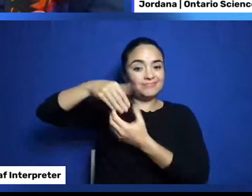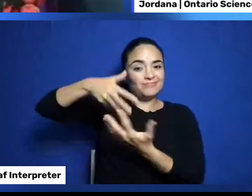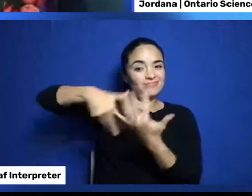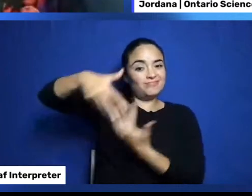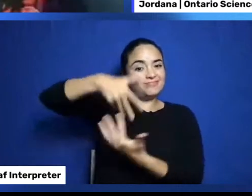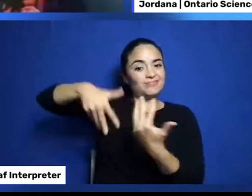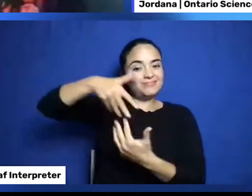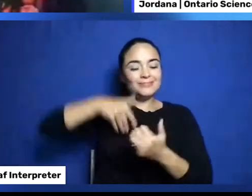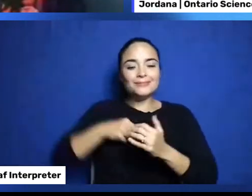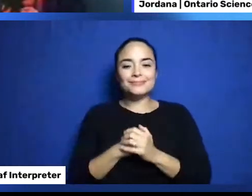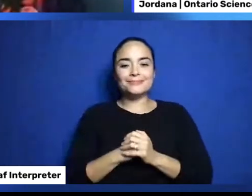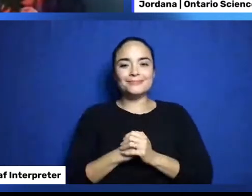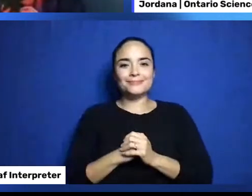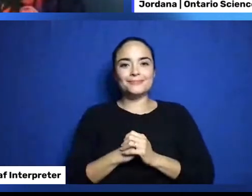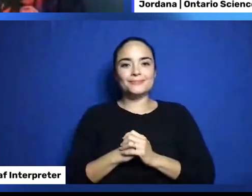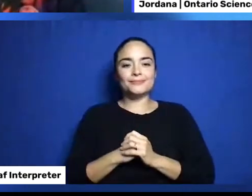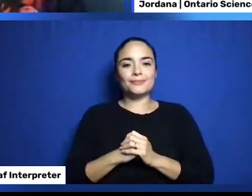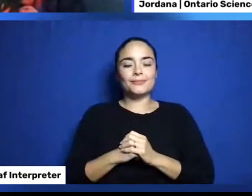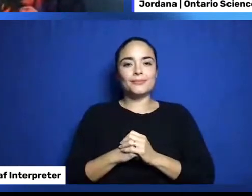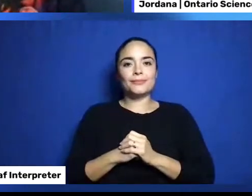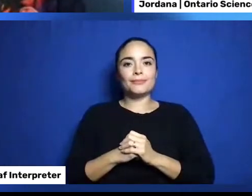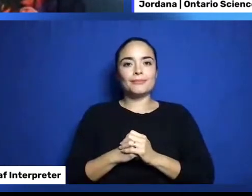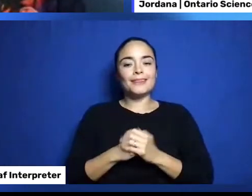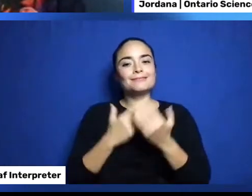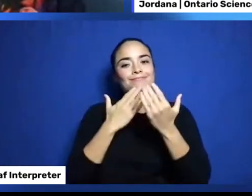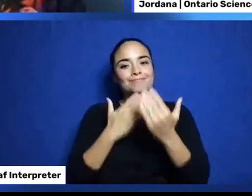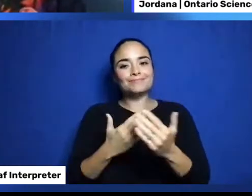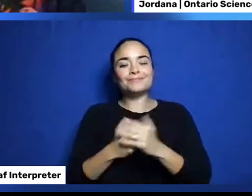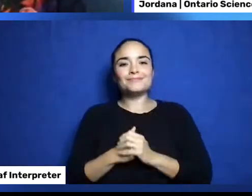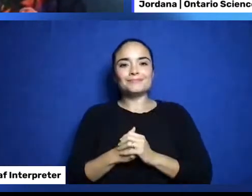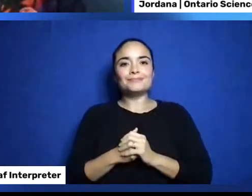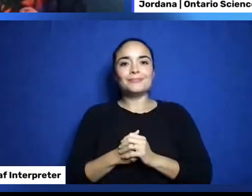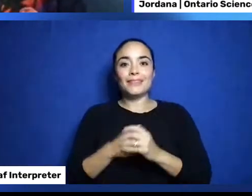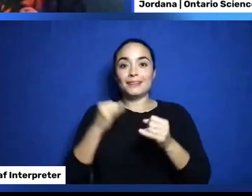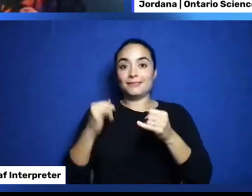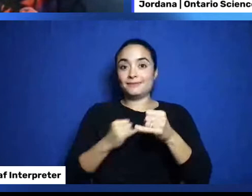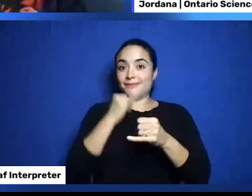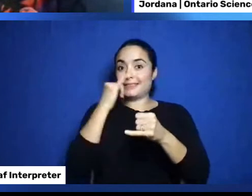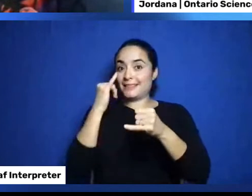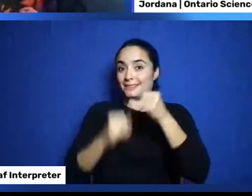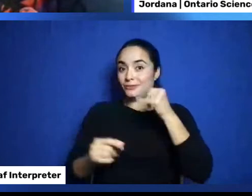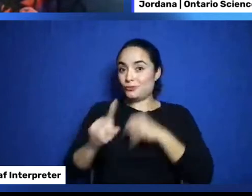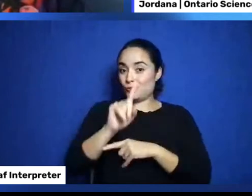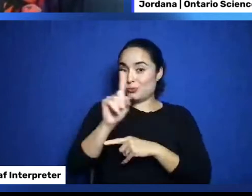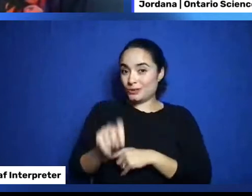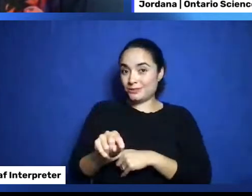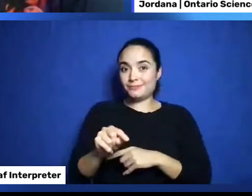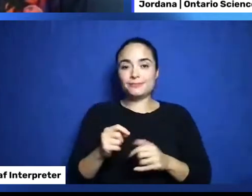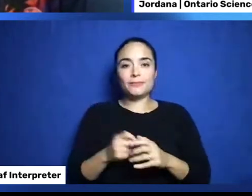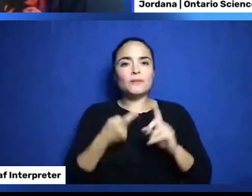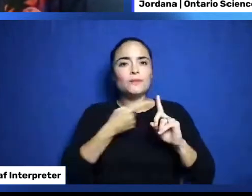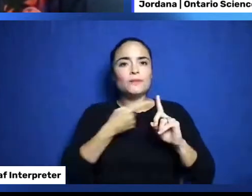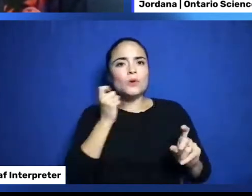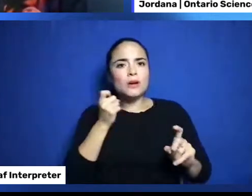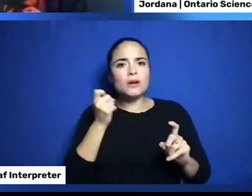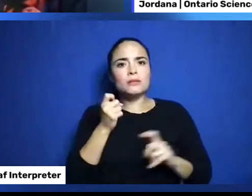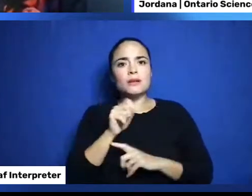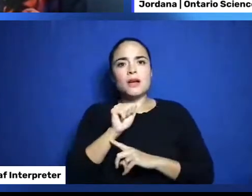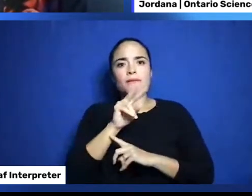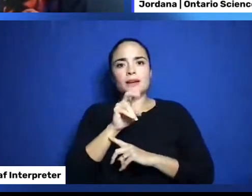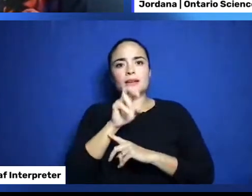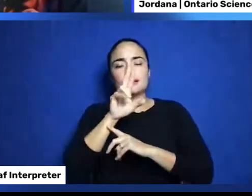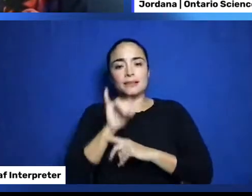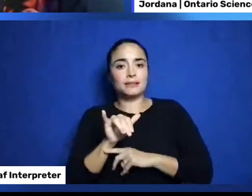for that explanation. We're going to do one final question. And it is from Avery in grade two. And this is a really important